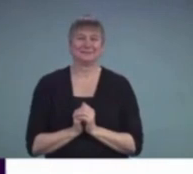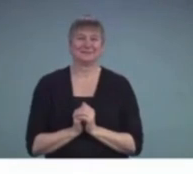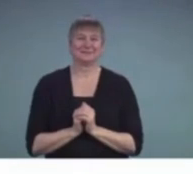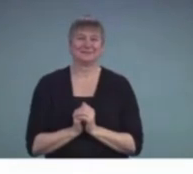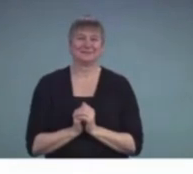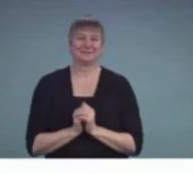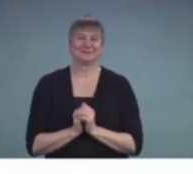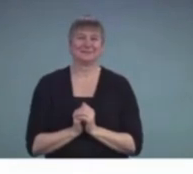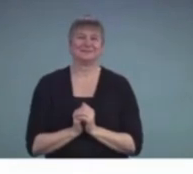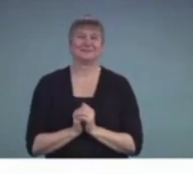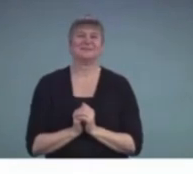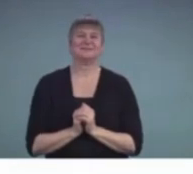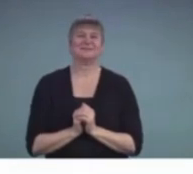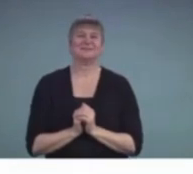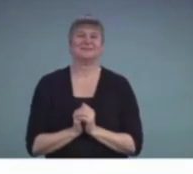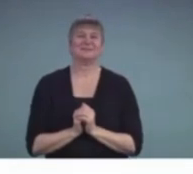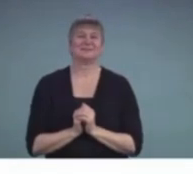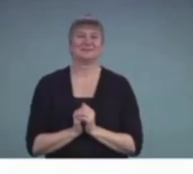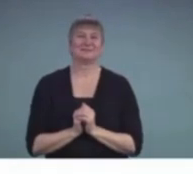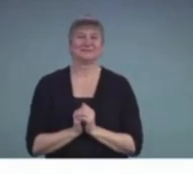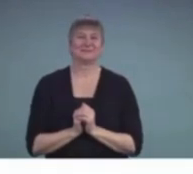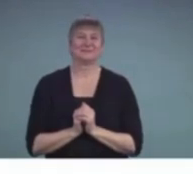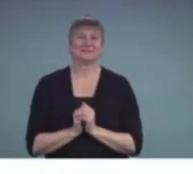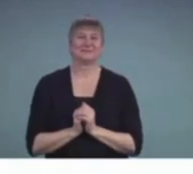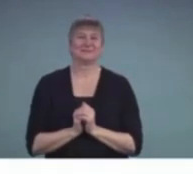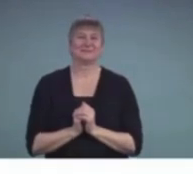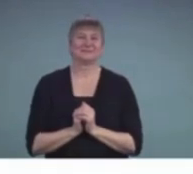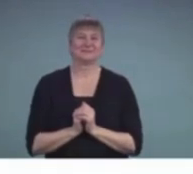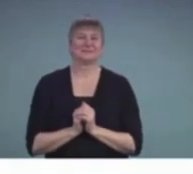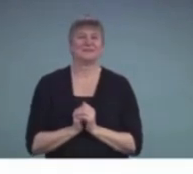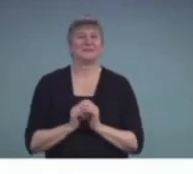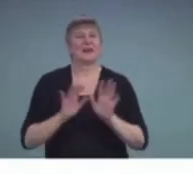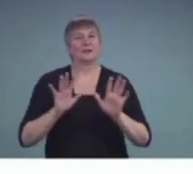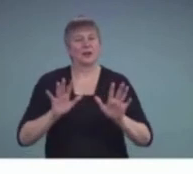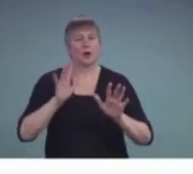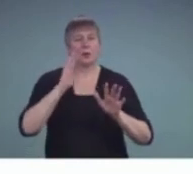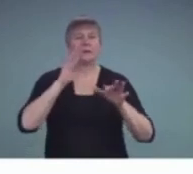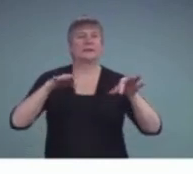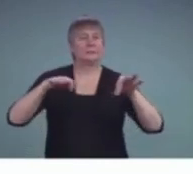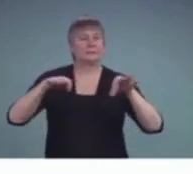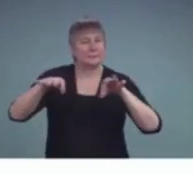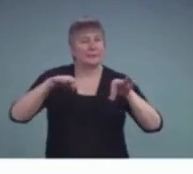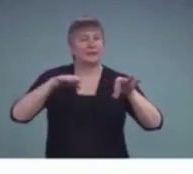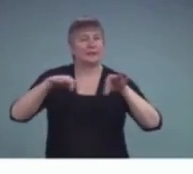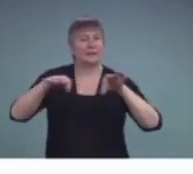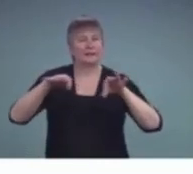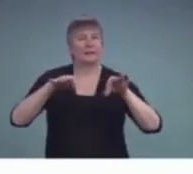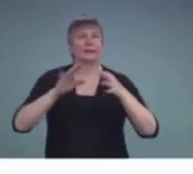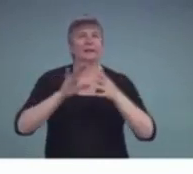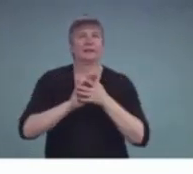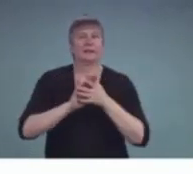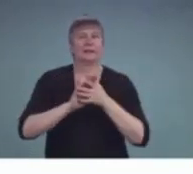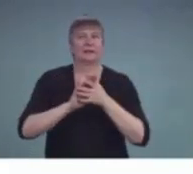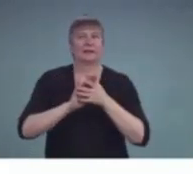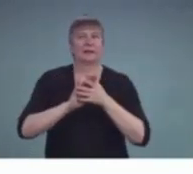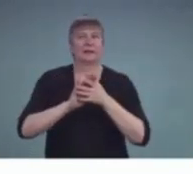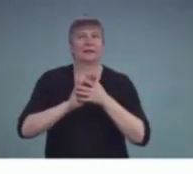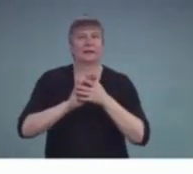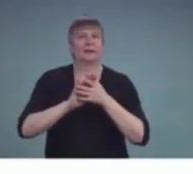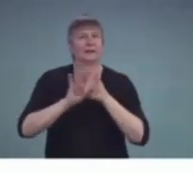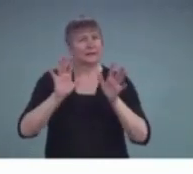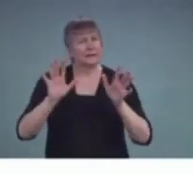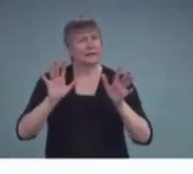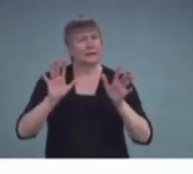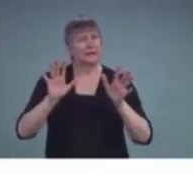And I wanted to just start to sort of set the stage about how important this whole idea of